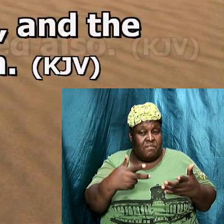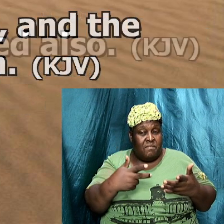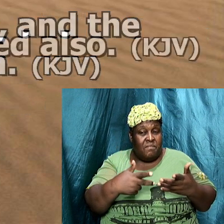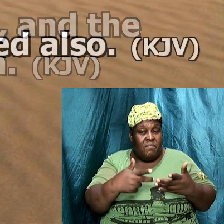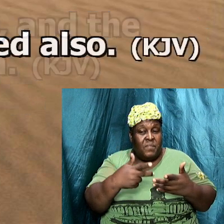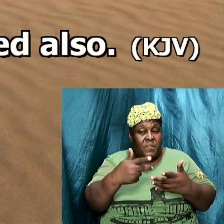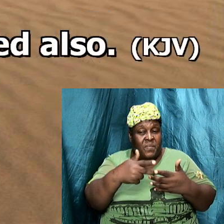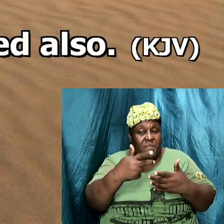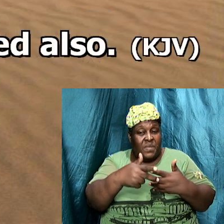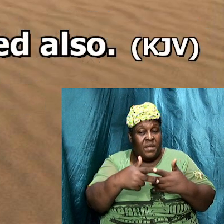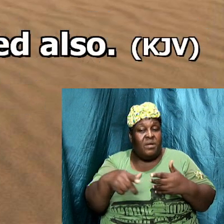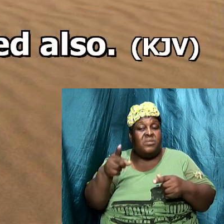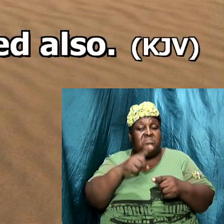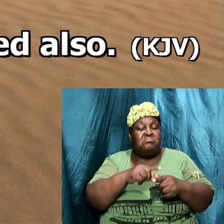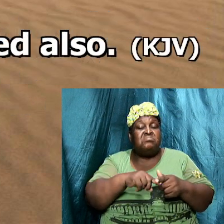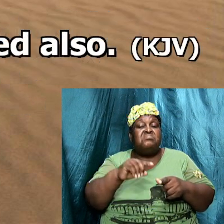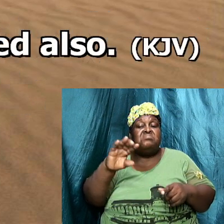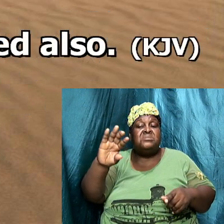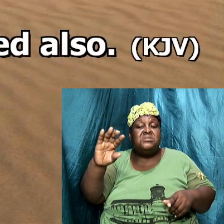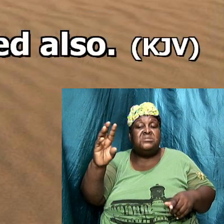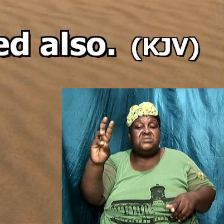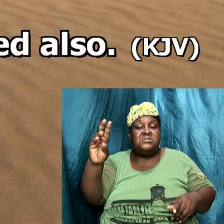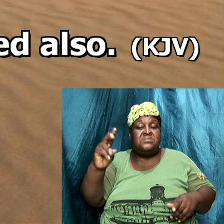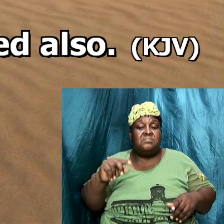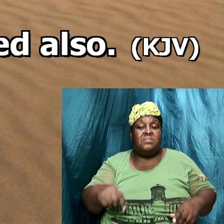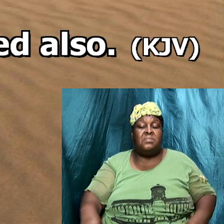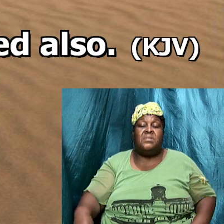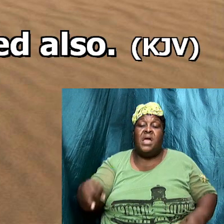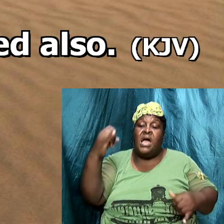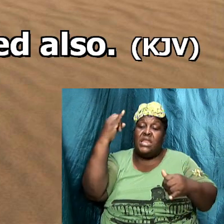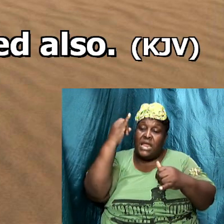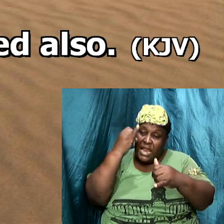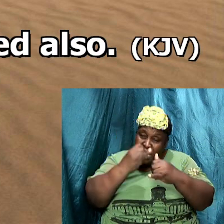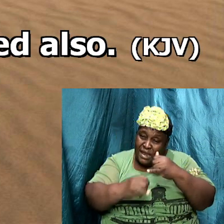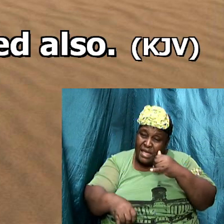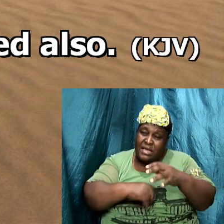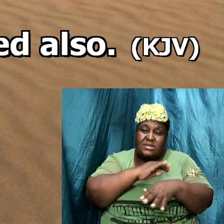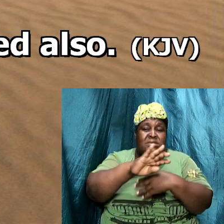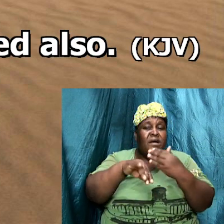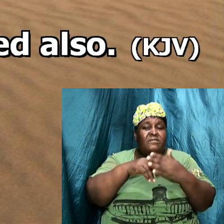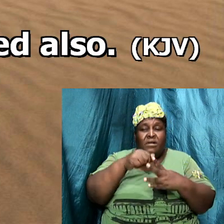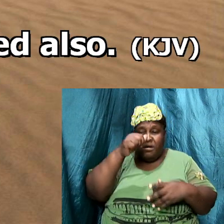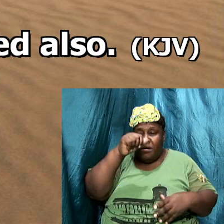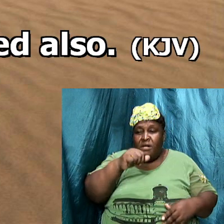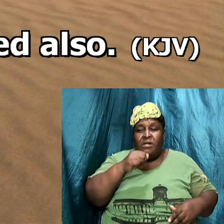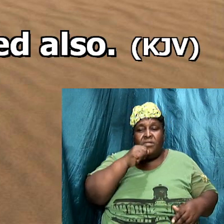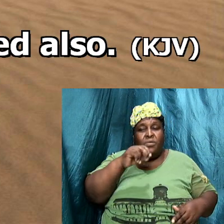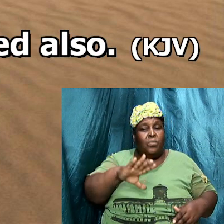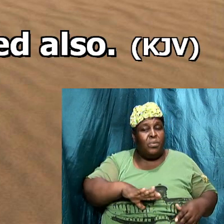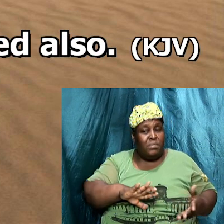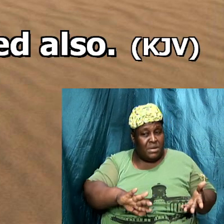unto the seventh and the last of all the woman died also